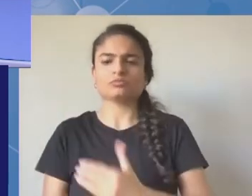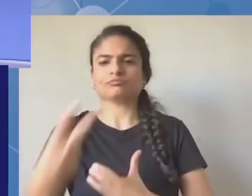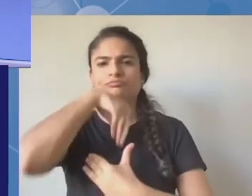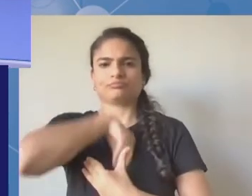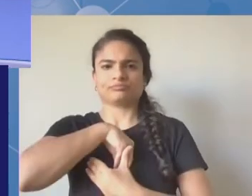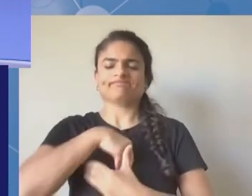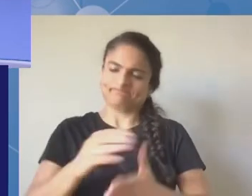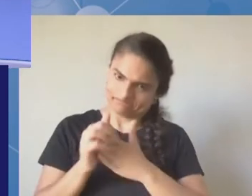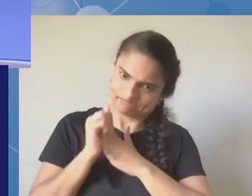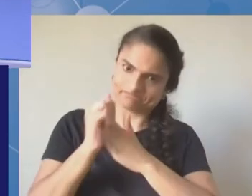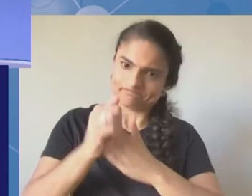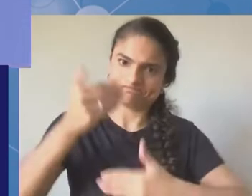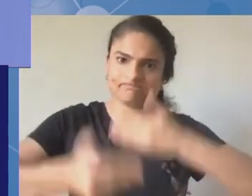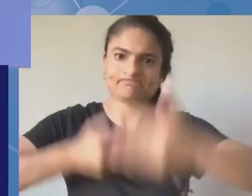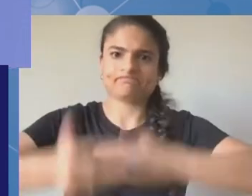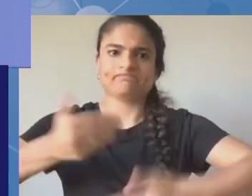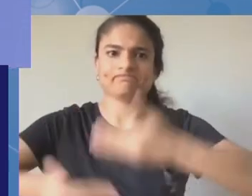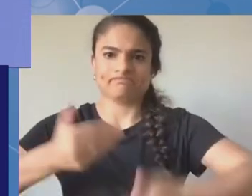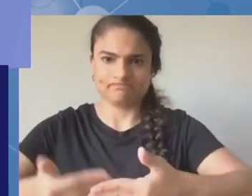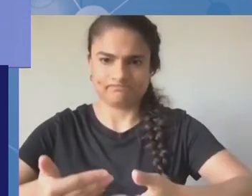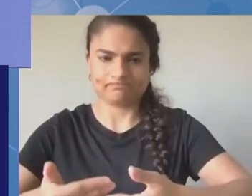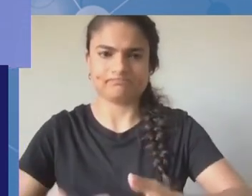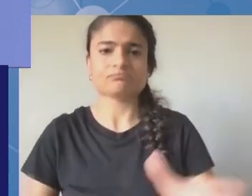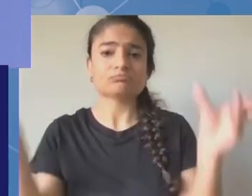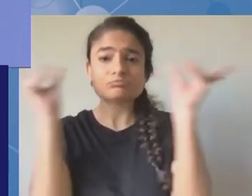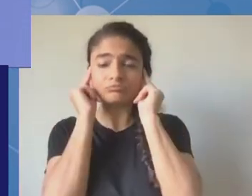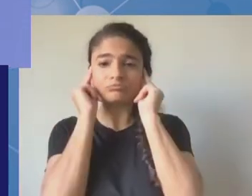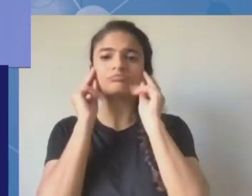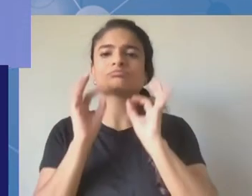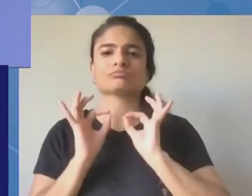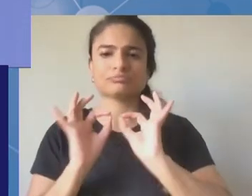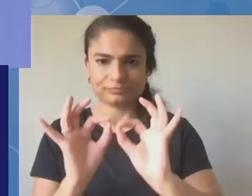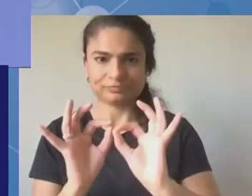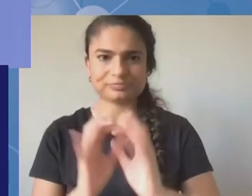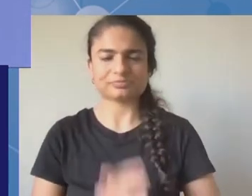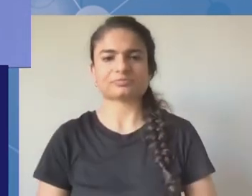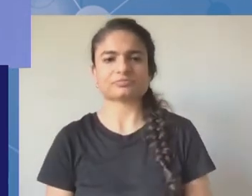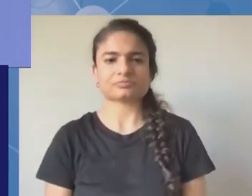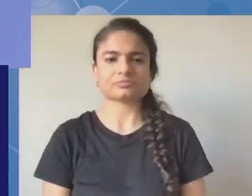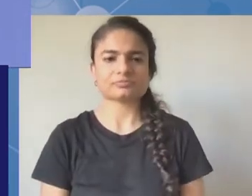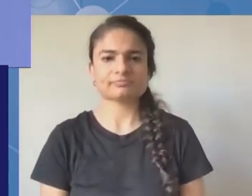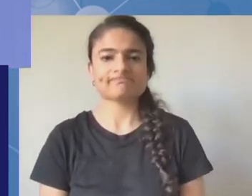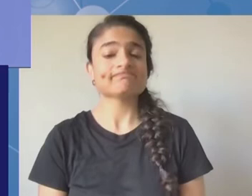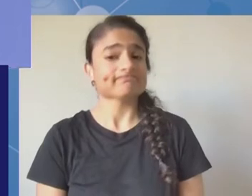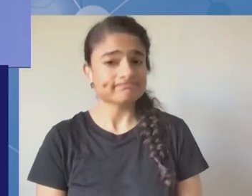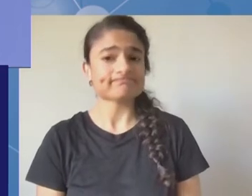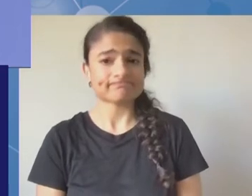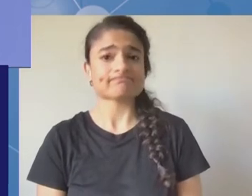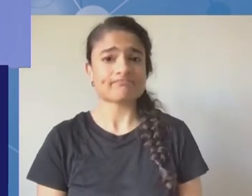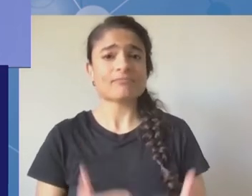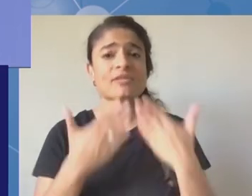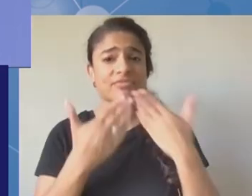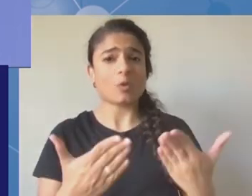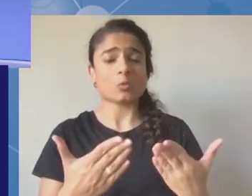thank you very much thank you for your comments thank you um next we'll go online and uh